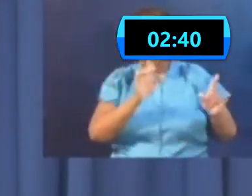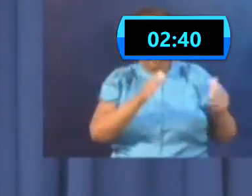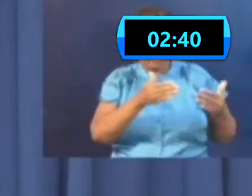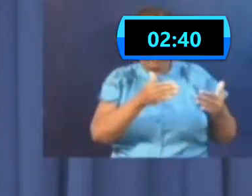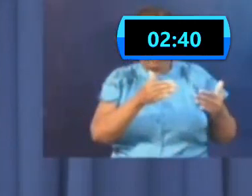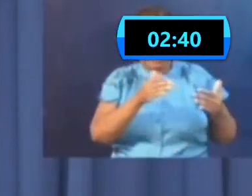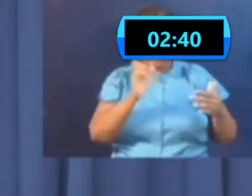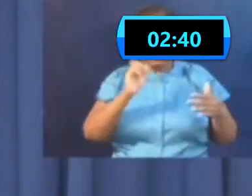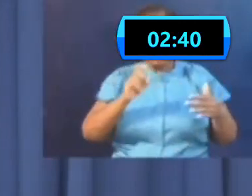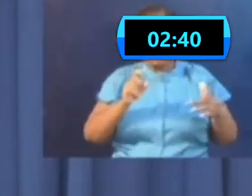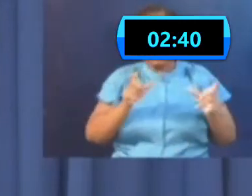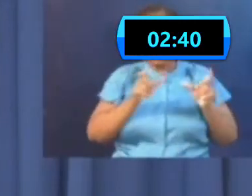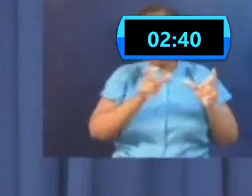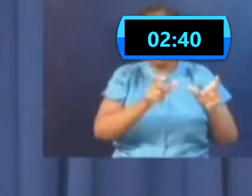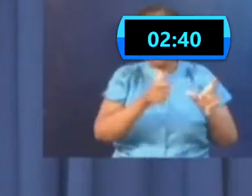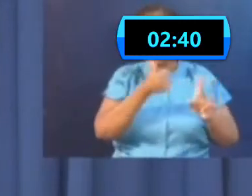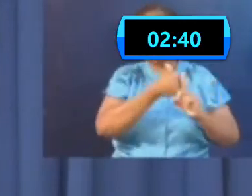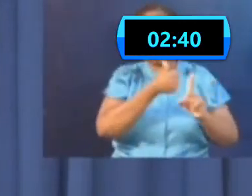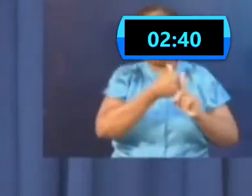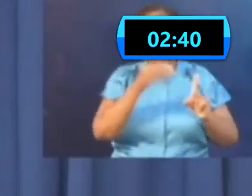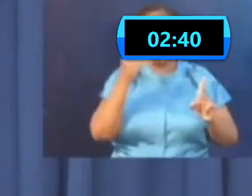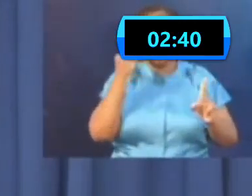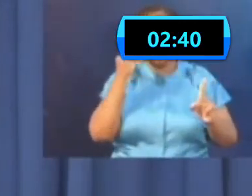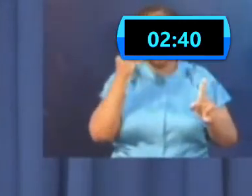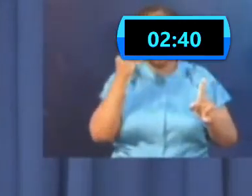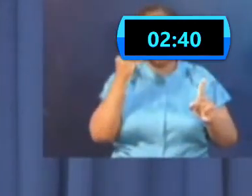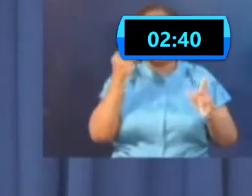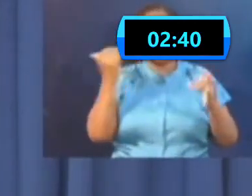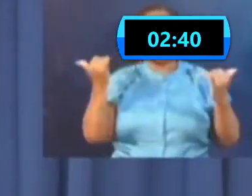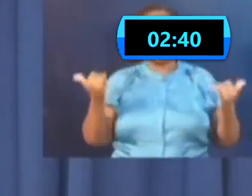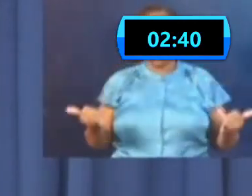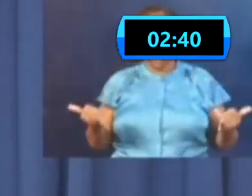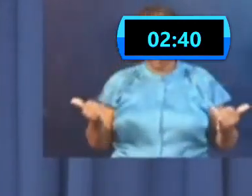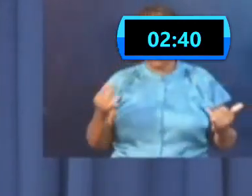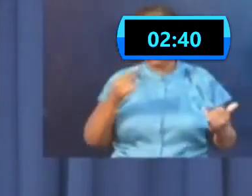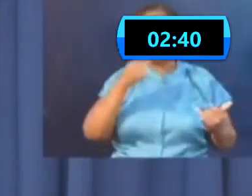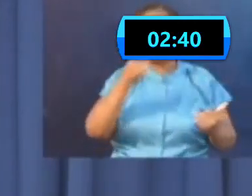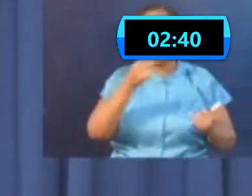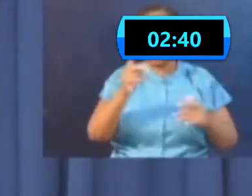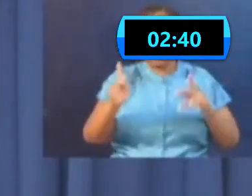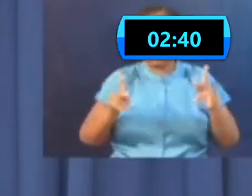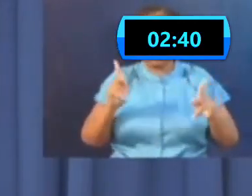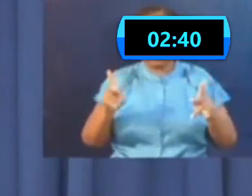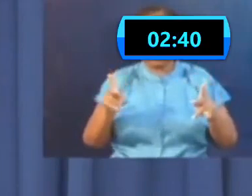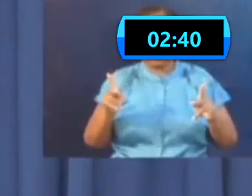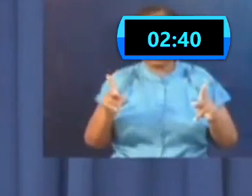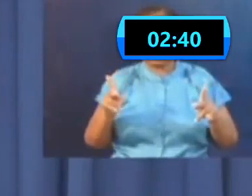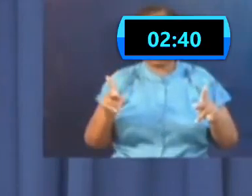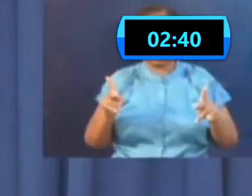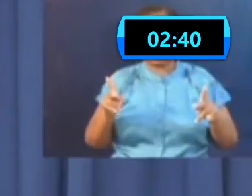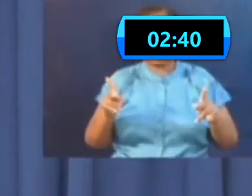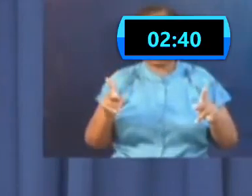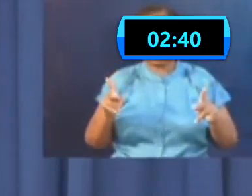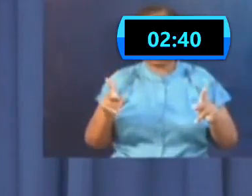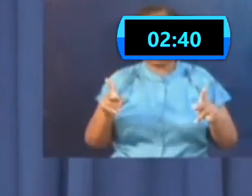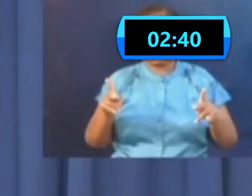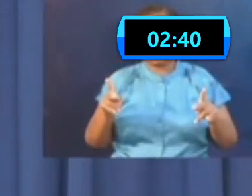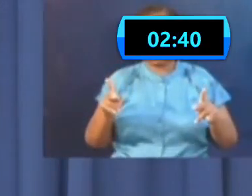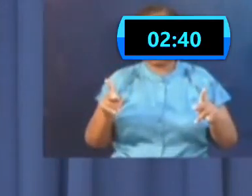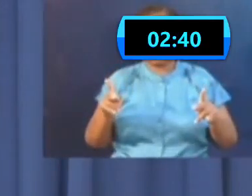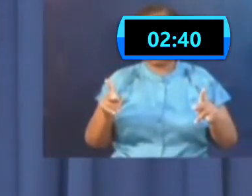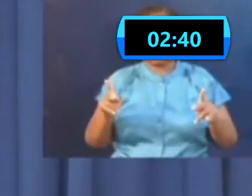-quarantine at home. We are now offering those persons the option via the CMOHs to